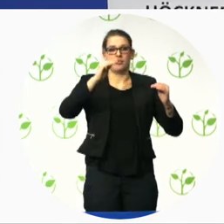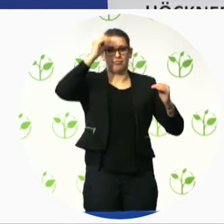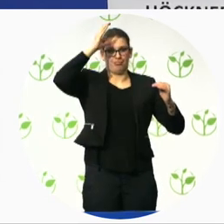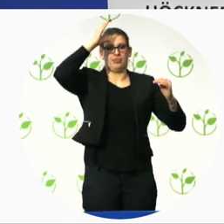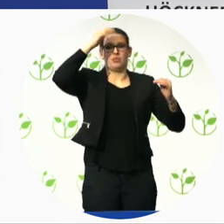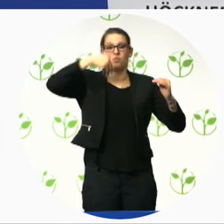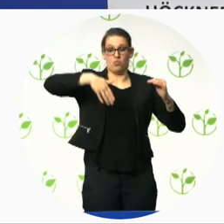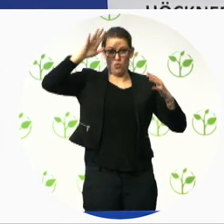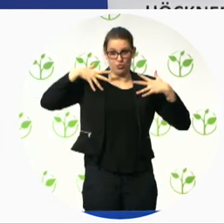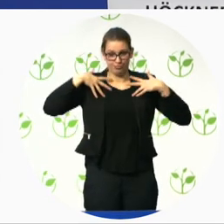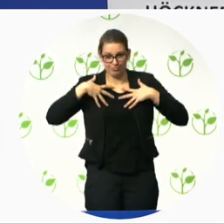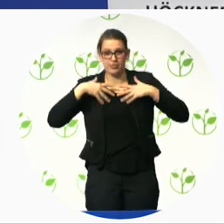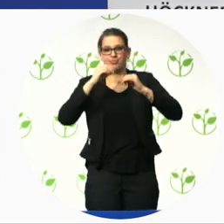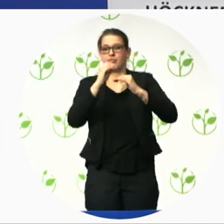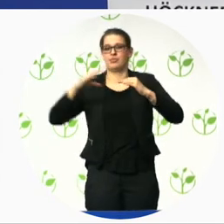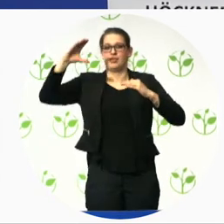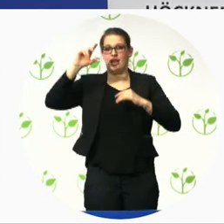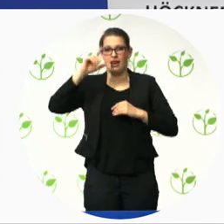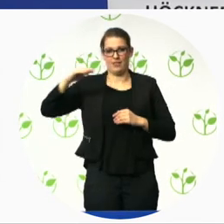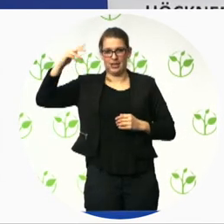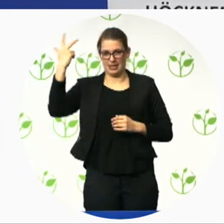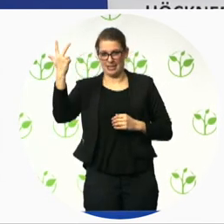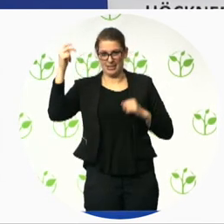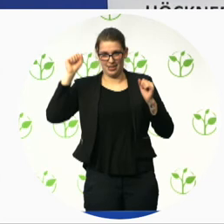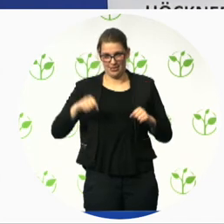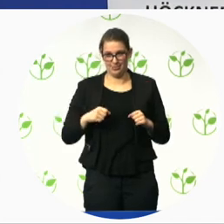to have the ISO knowledge or the international